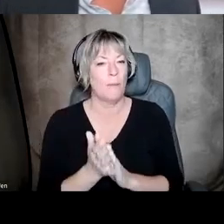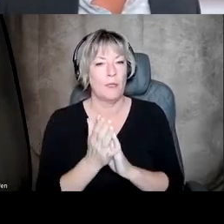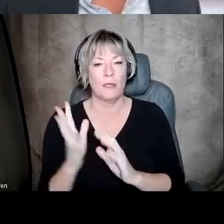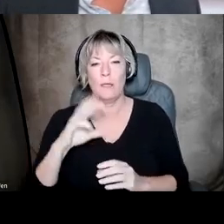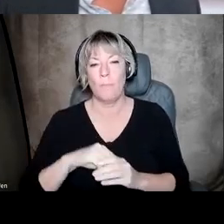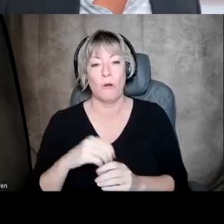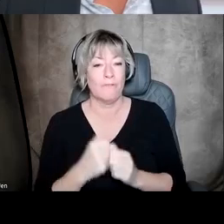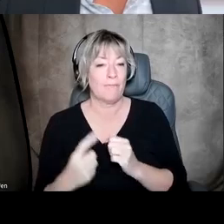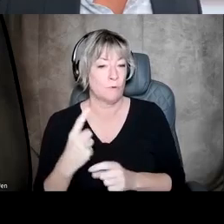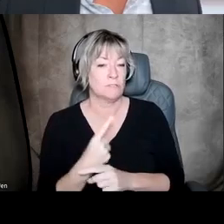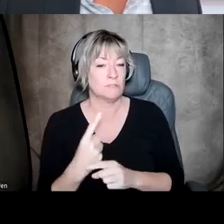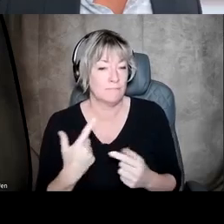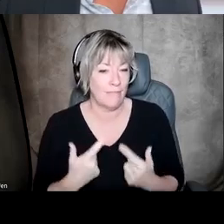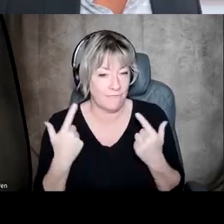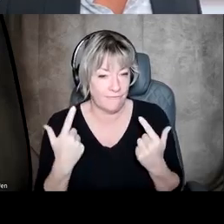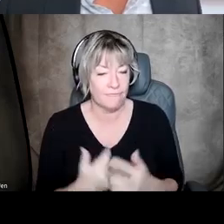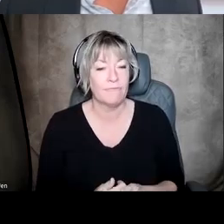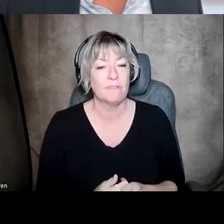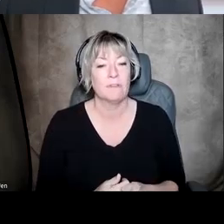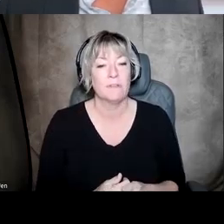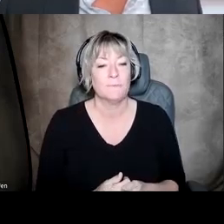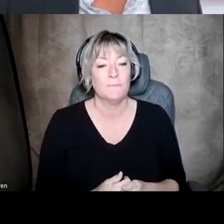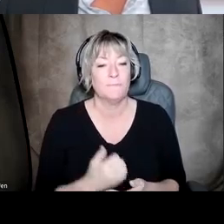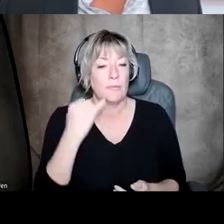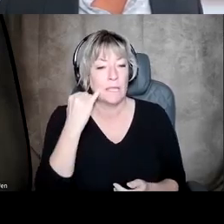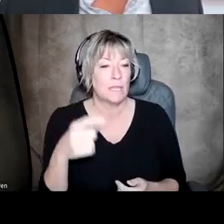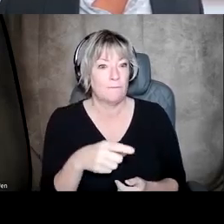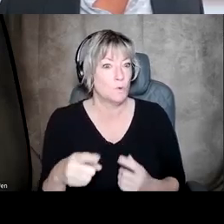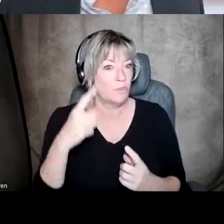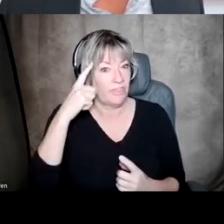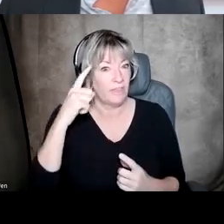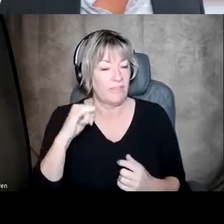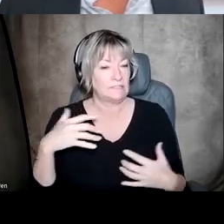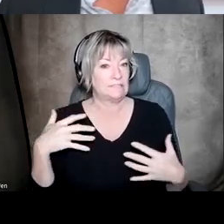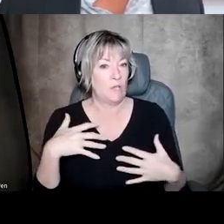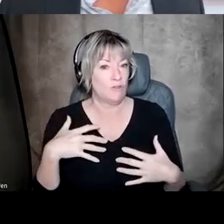everyone's life. And if you think that's terrifying,